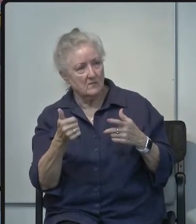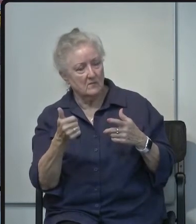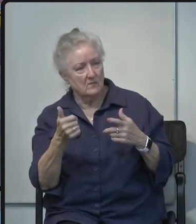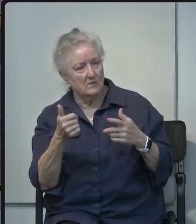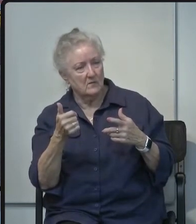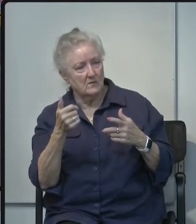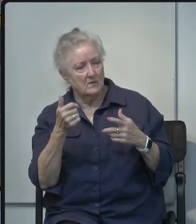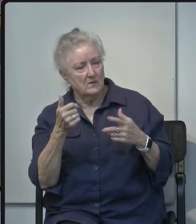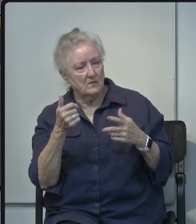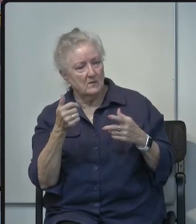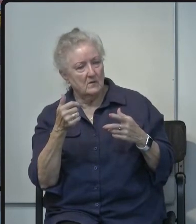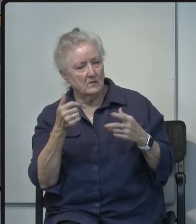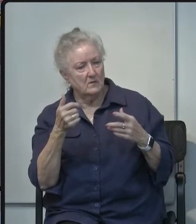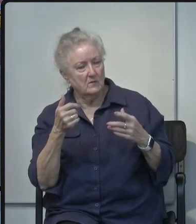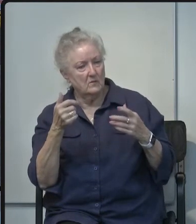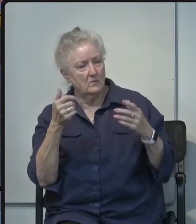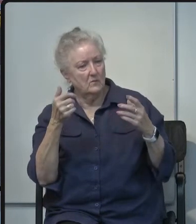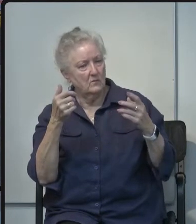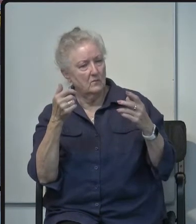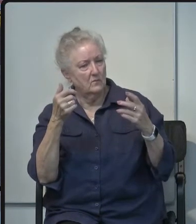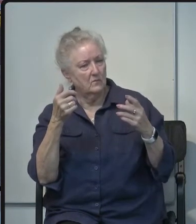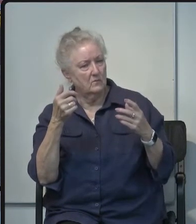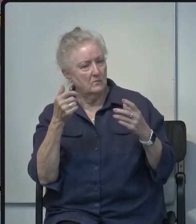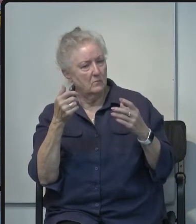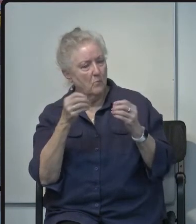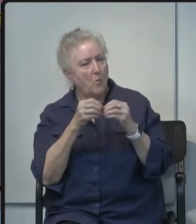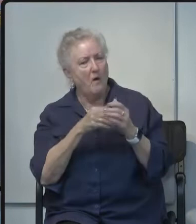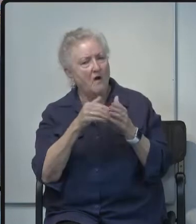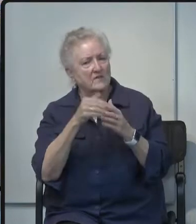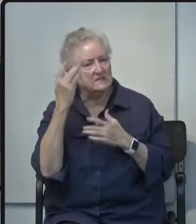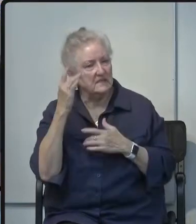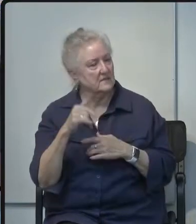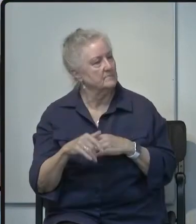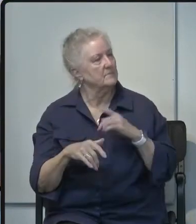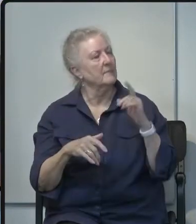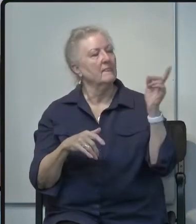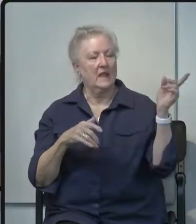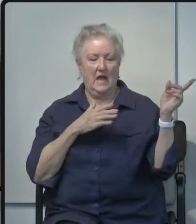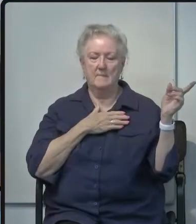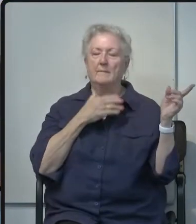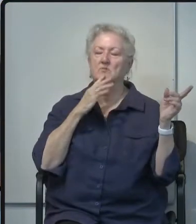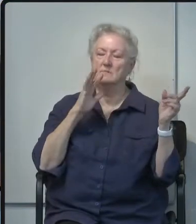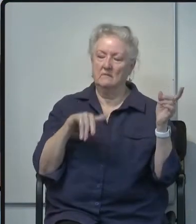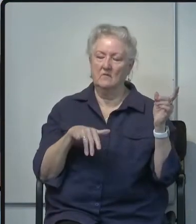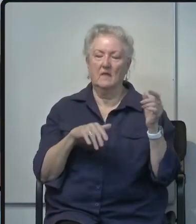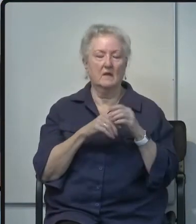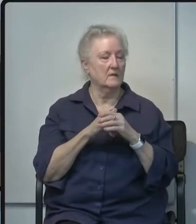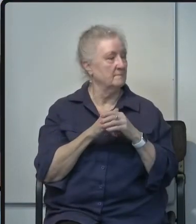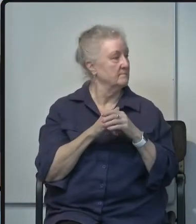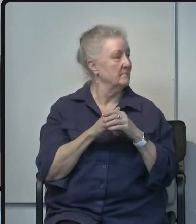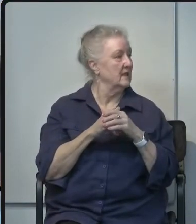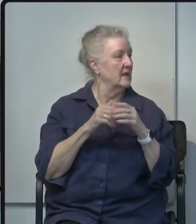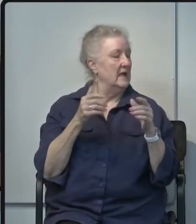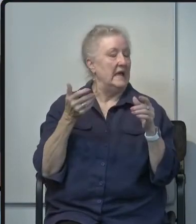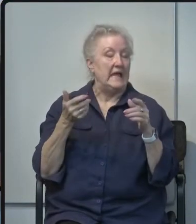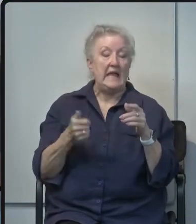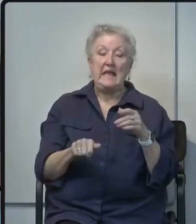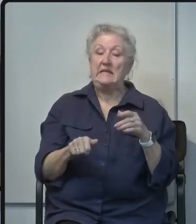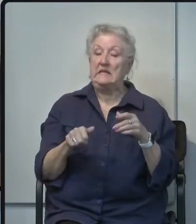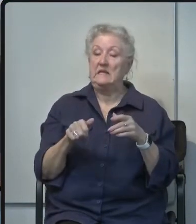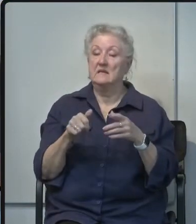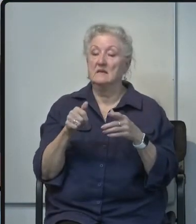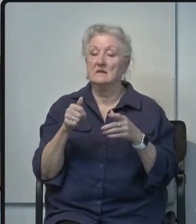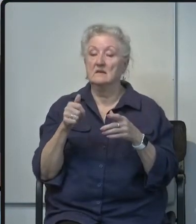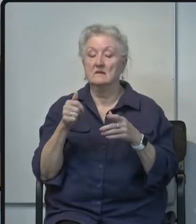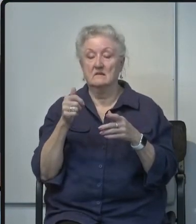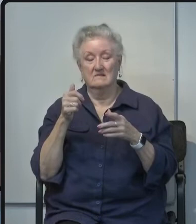yeah i'm happy illnesses like that yeah i'm happy to speak to that so any condition that weakens